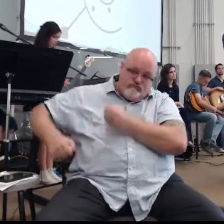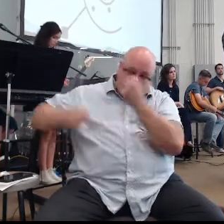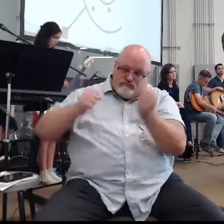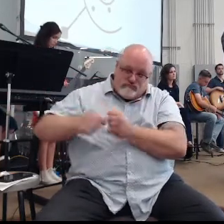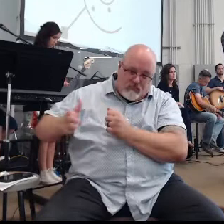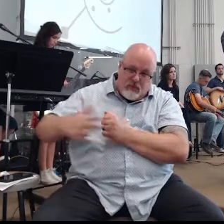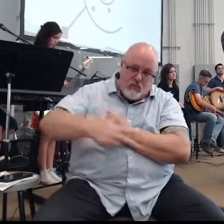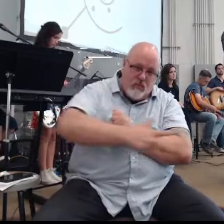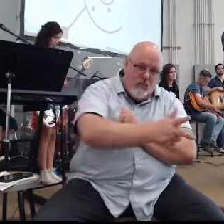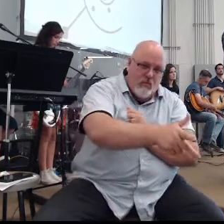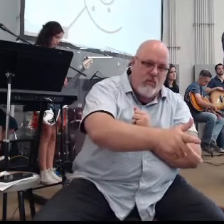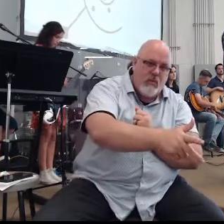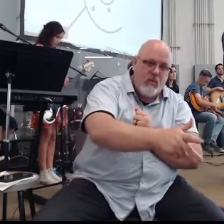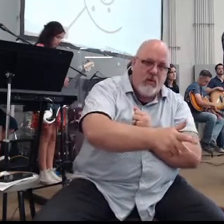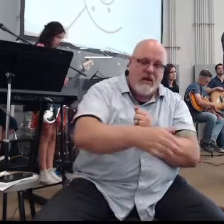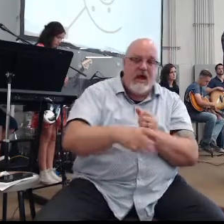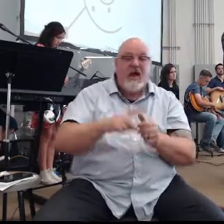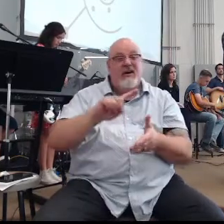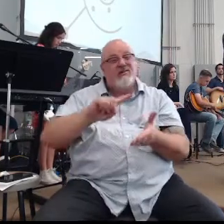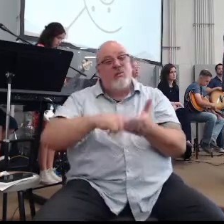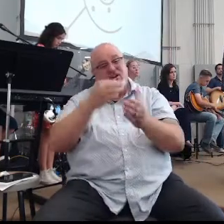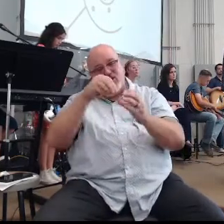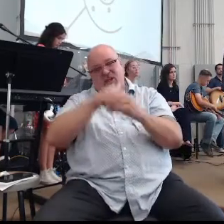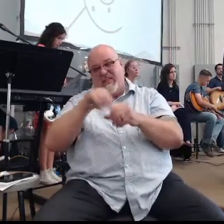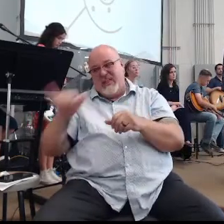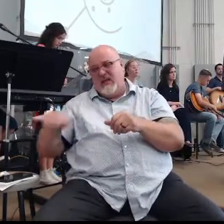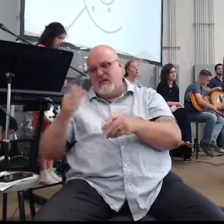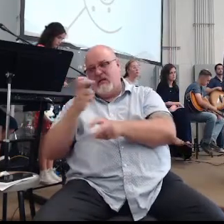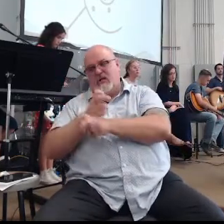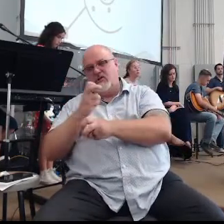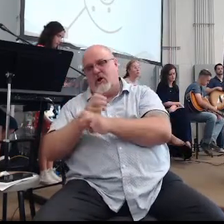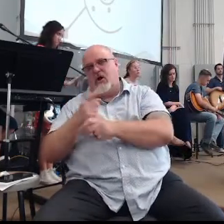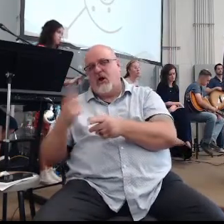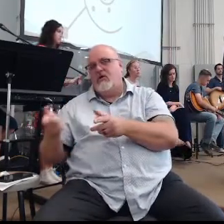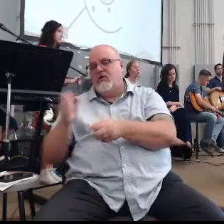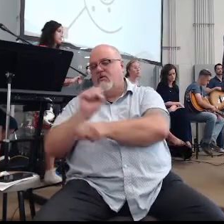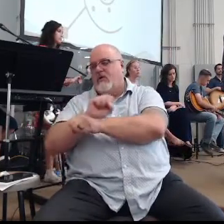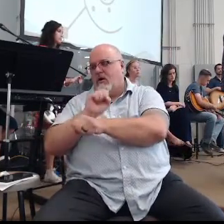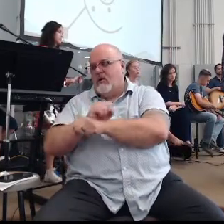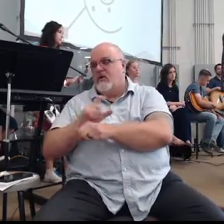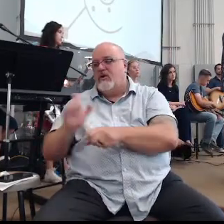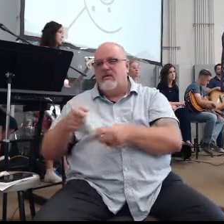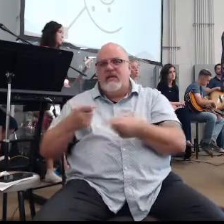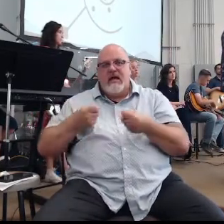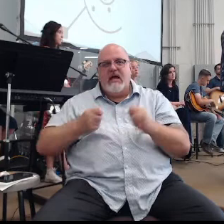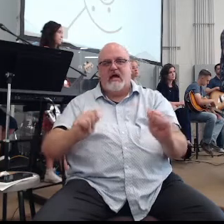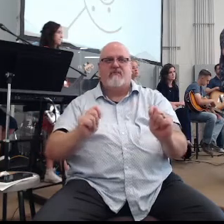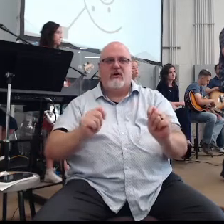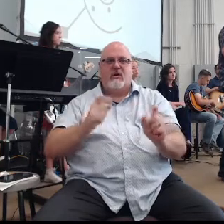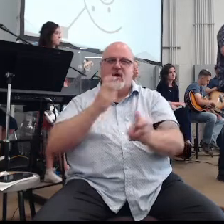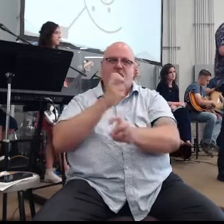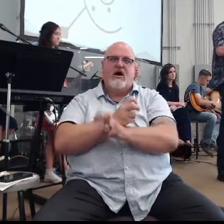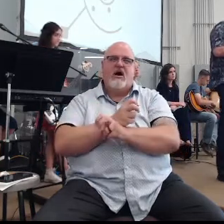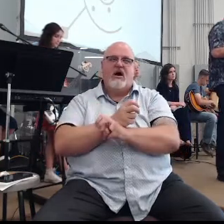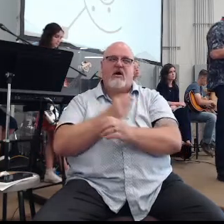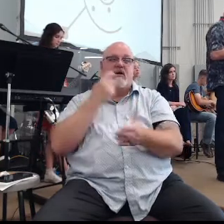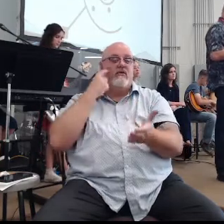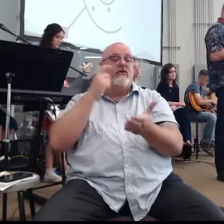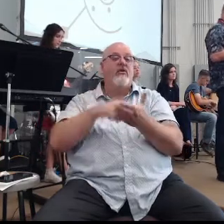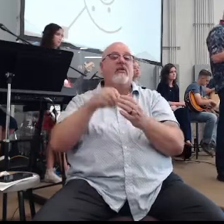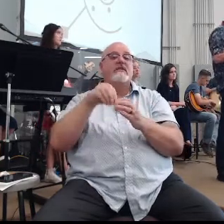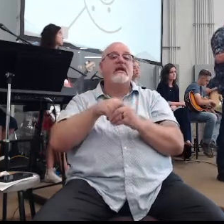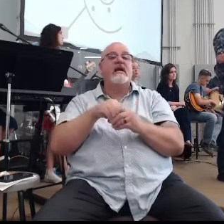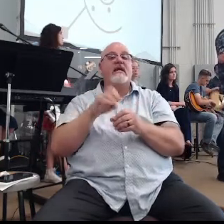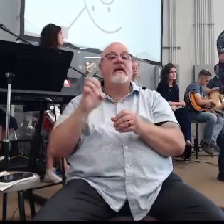you're in an eddy, it takes even more work to get back into the main flow of things. You need to put in the effort. You need to notice that you're in an eddy.